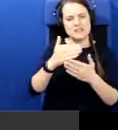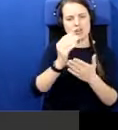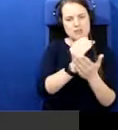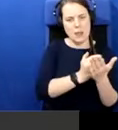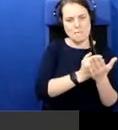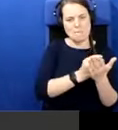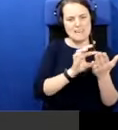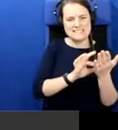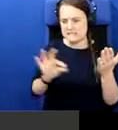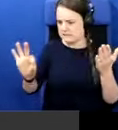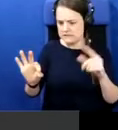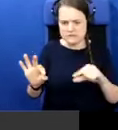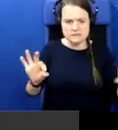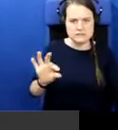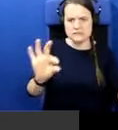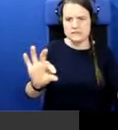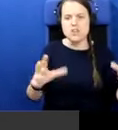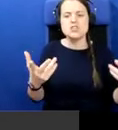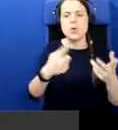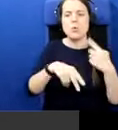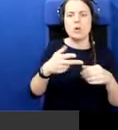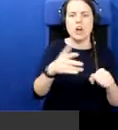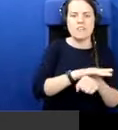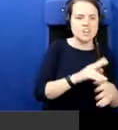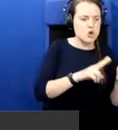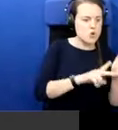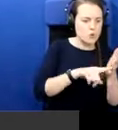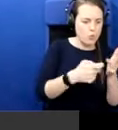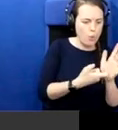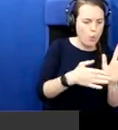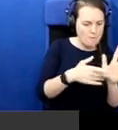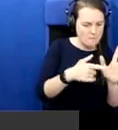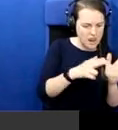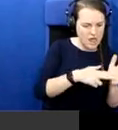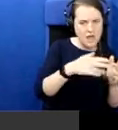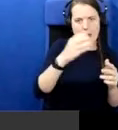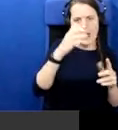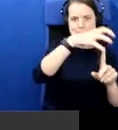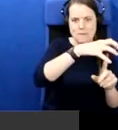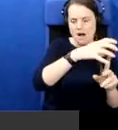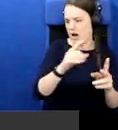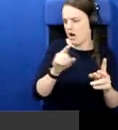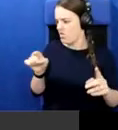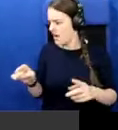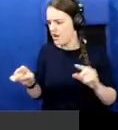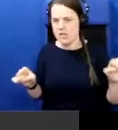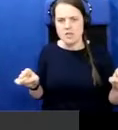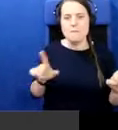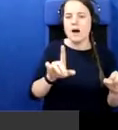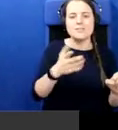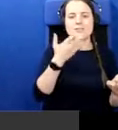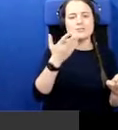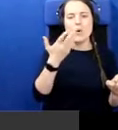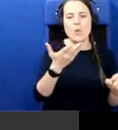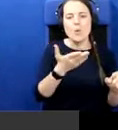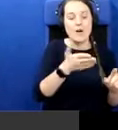Normans. We do the Normans and the Angevans, the Norman Empire and stuff. You don't have a narrative that takes from the Norman invasion